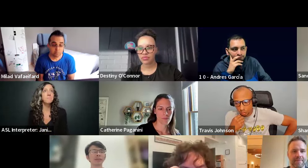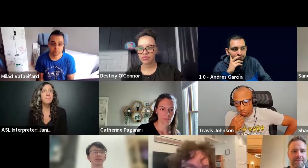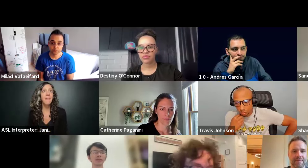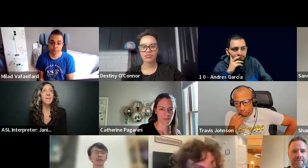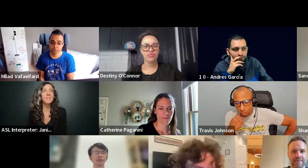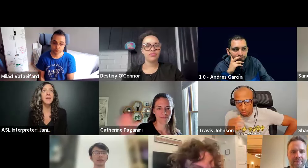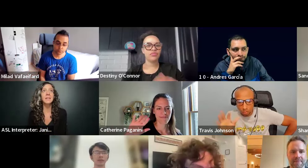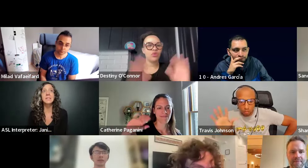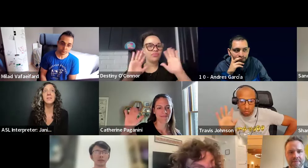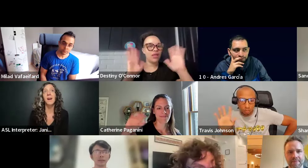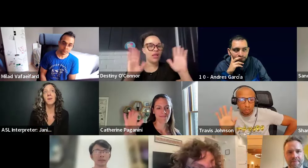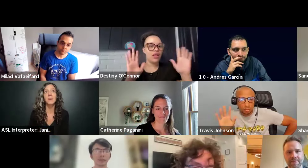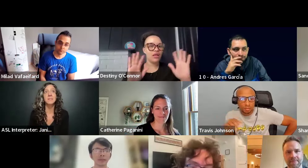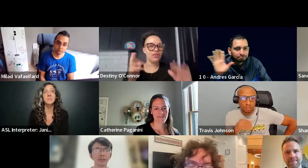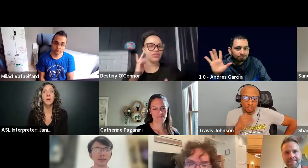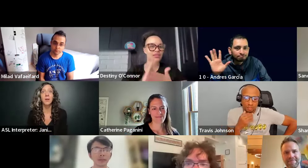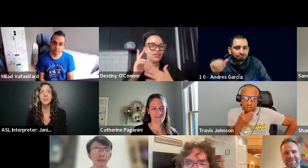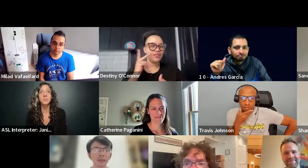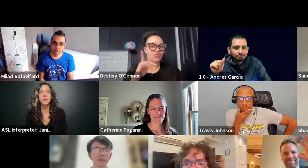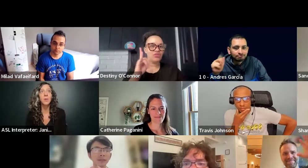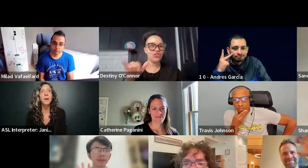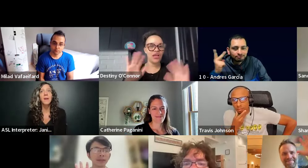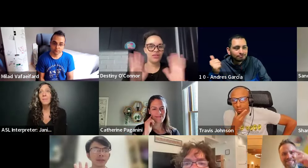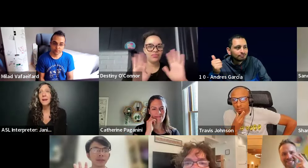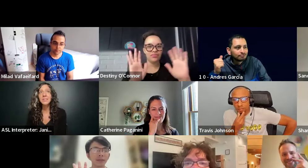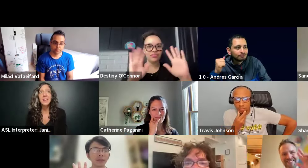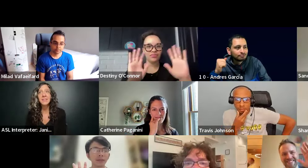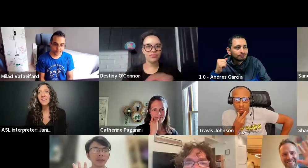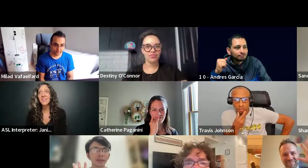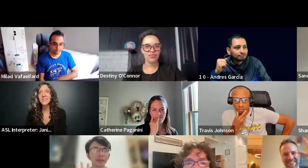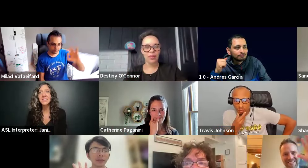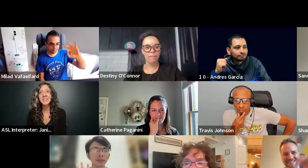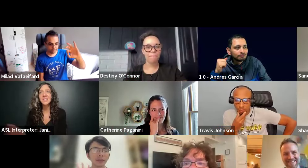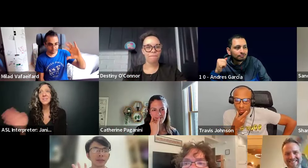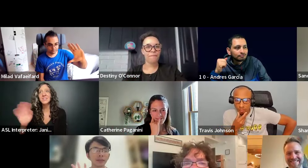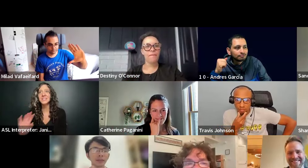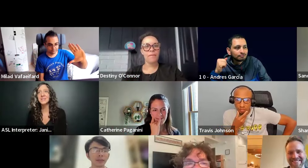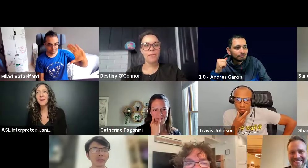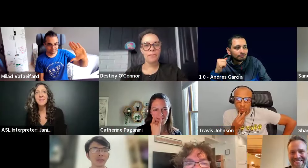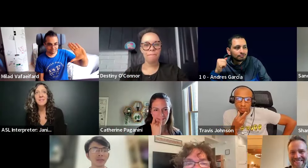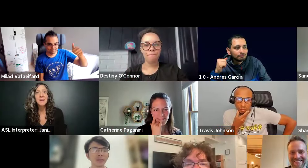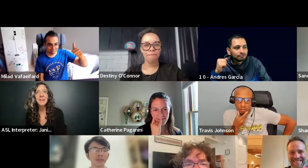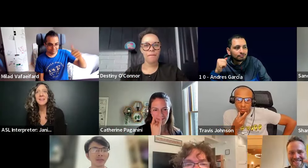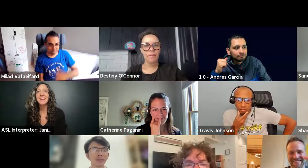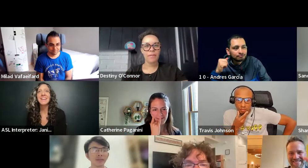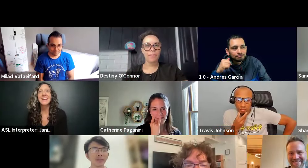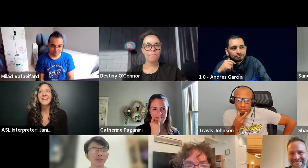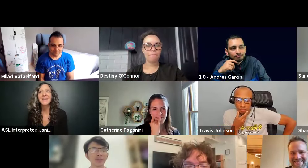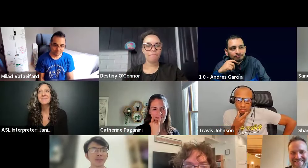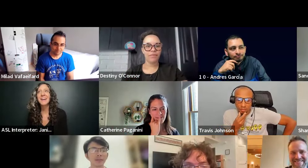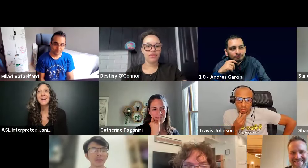have an idea of how to best support and contribute. Oh, bye, Jay. Thank you. Good to see you. Jay says, bye, everyone.